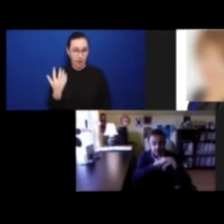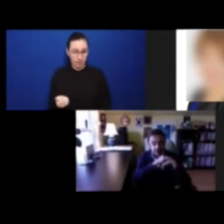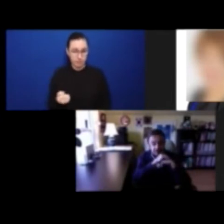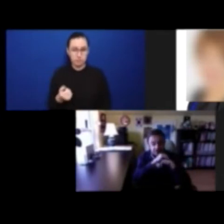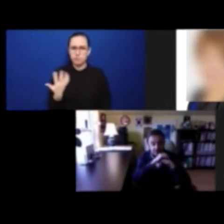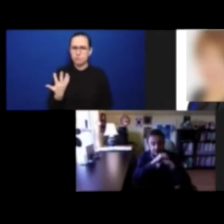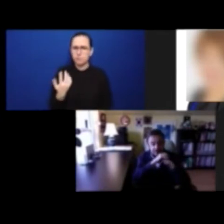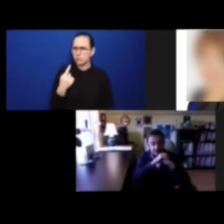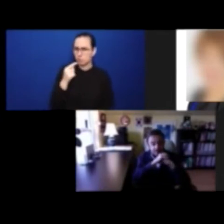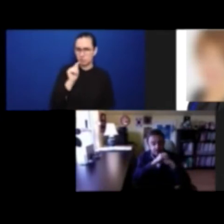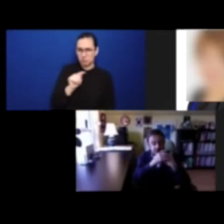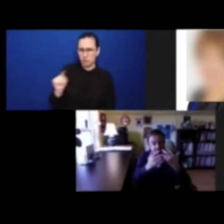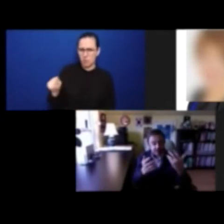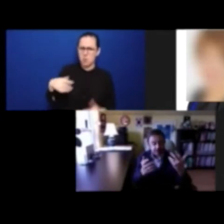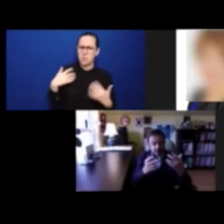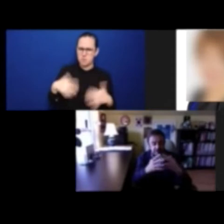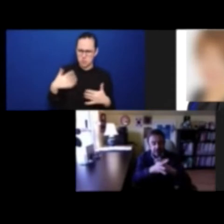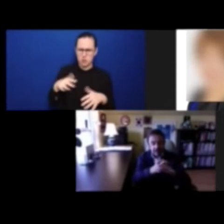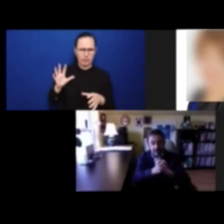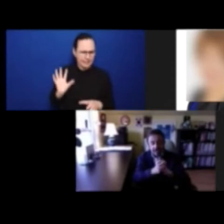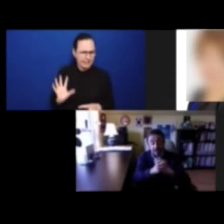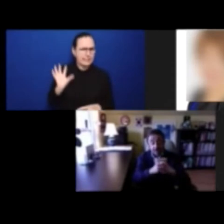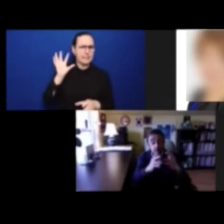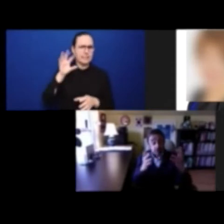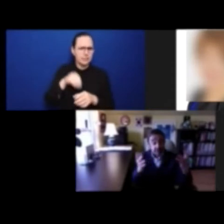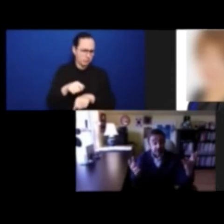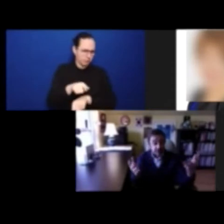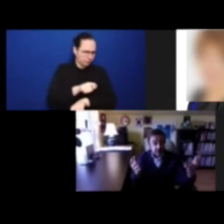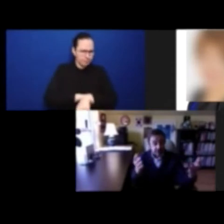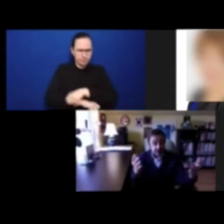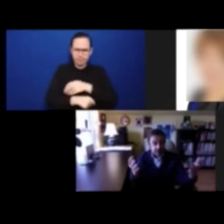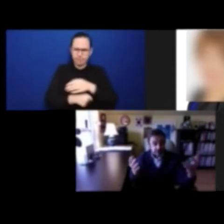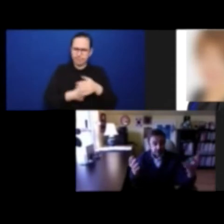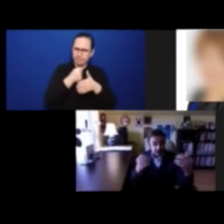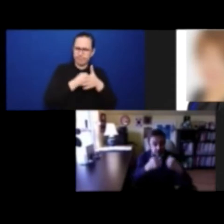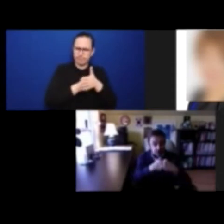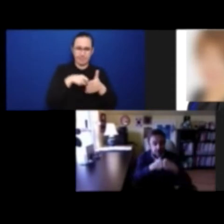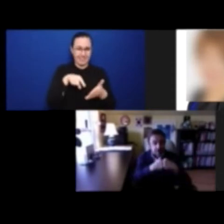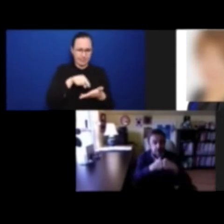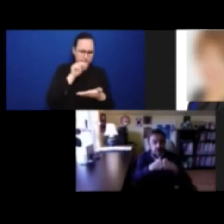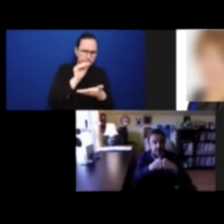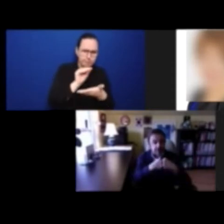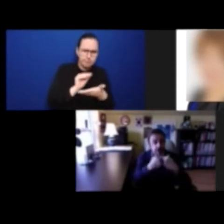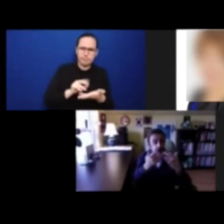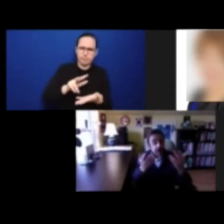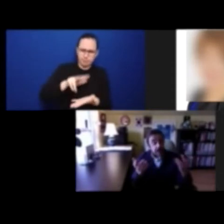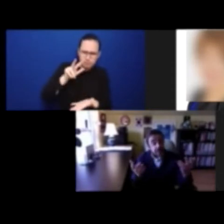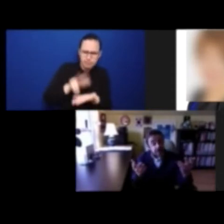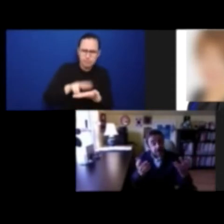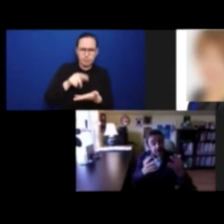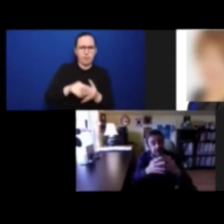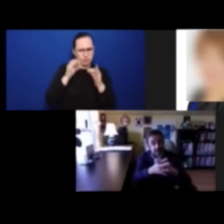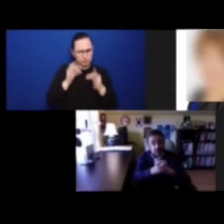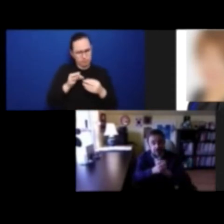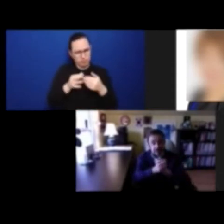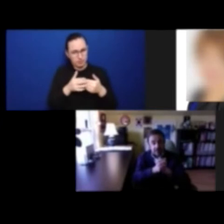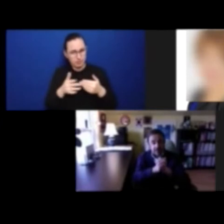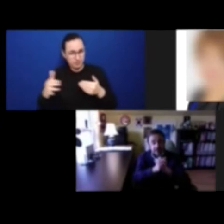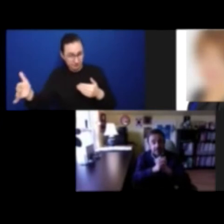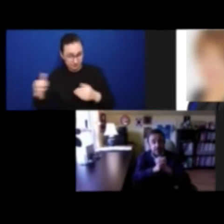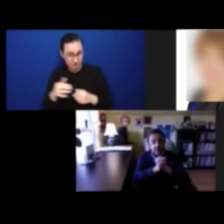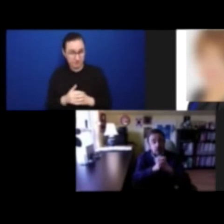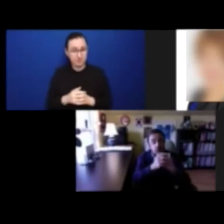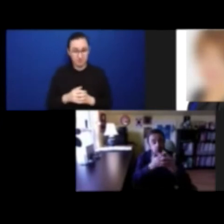very different perspectives. And I thought it would be interesting to just draw folks together and reflect on